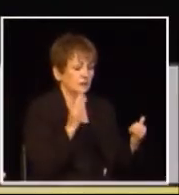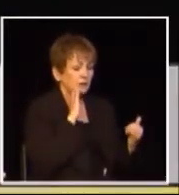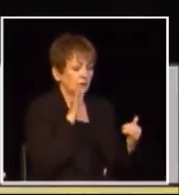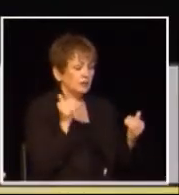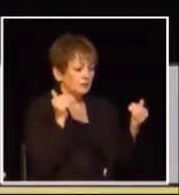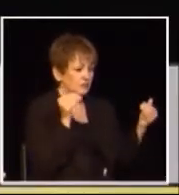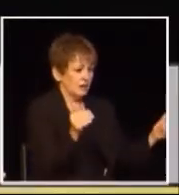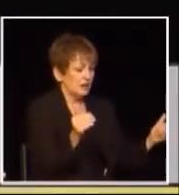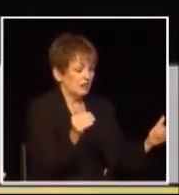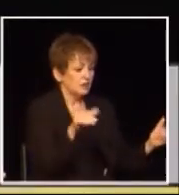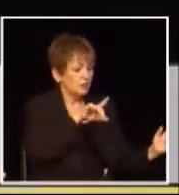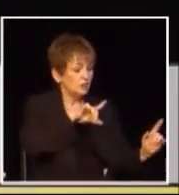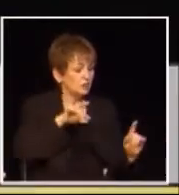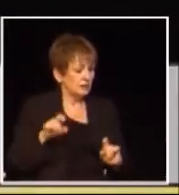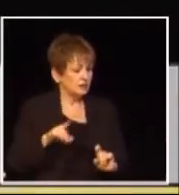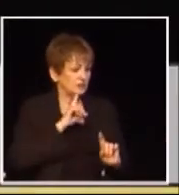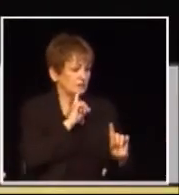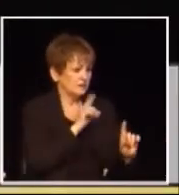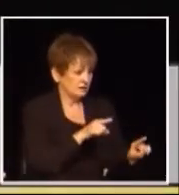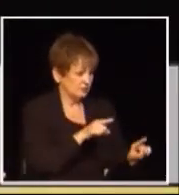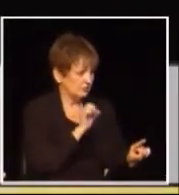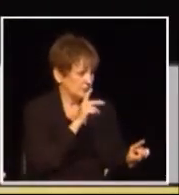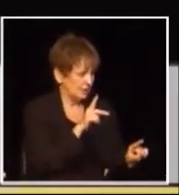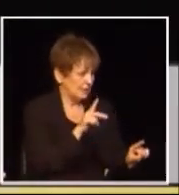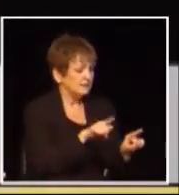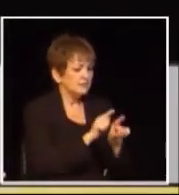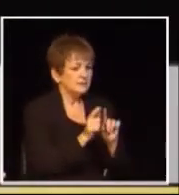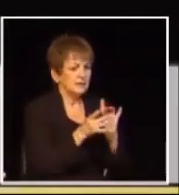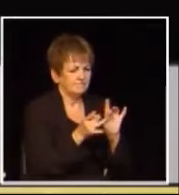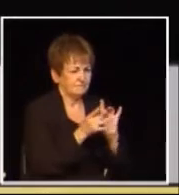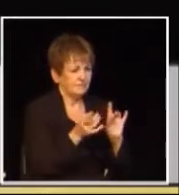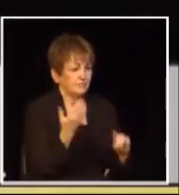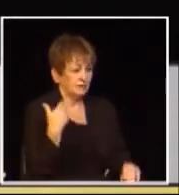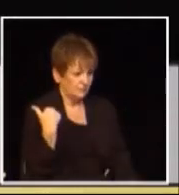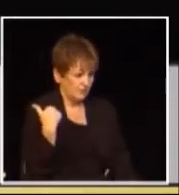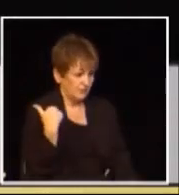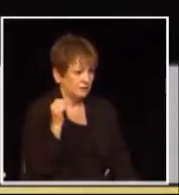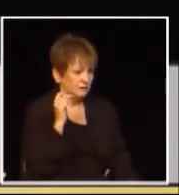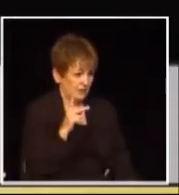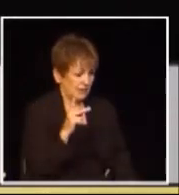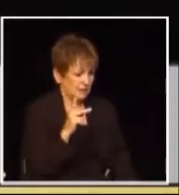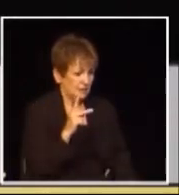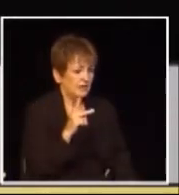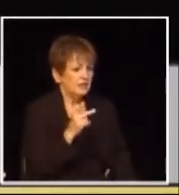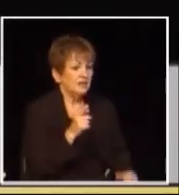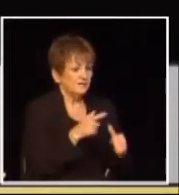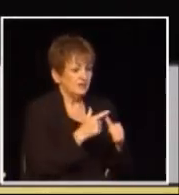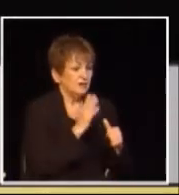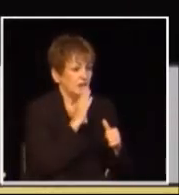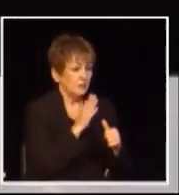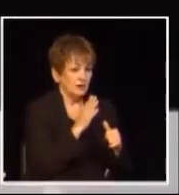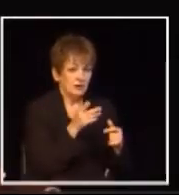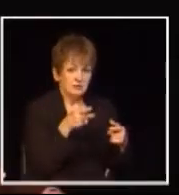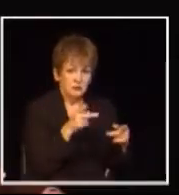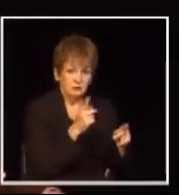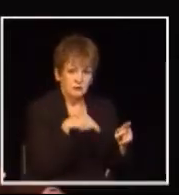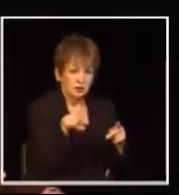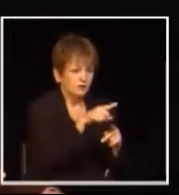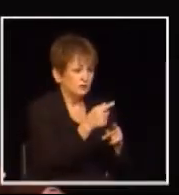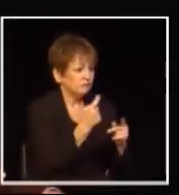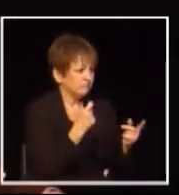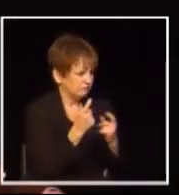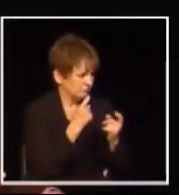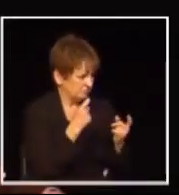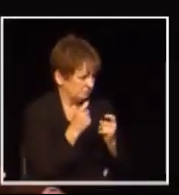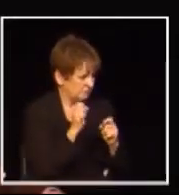okay now we're now going to move on to the question period and as I mentioned to you earlier I'll first start taking some questions from the